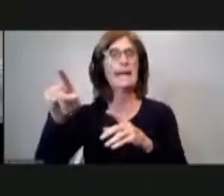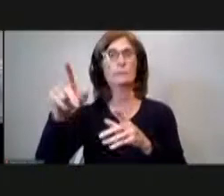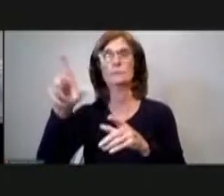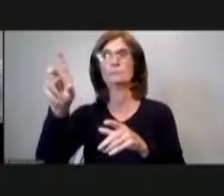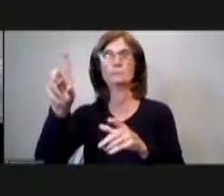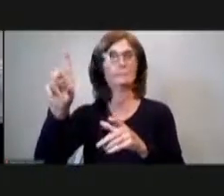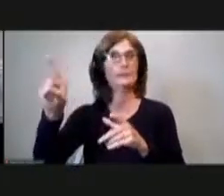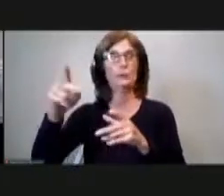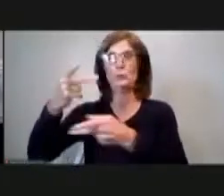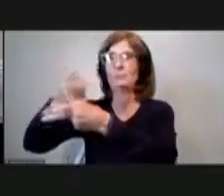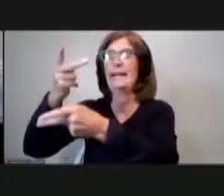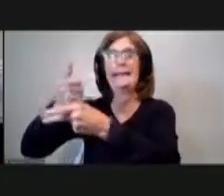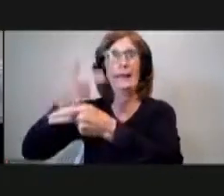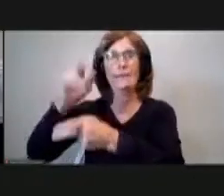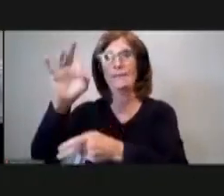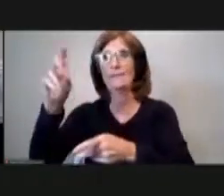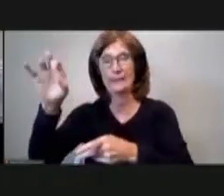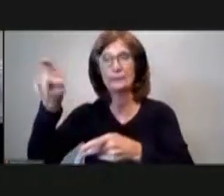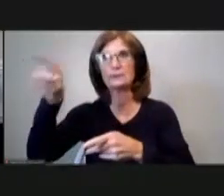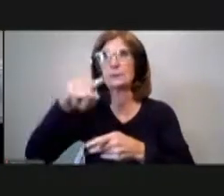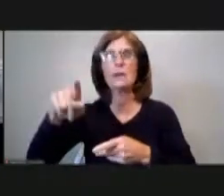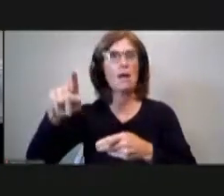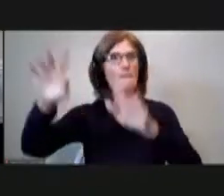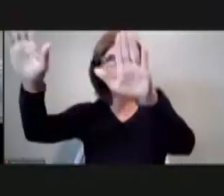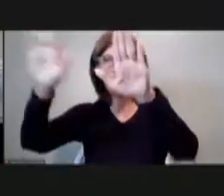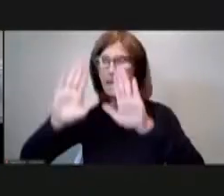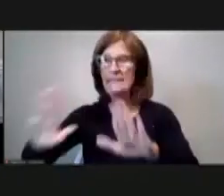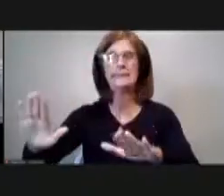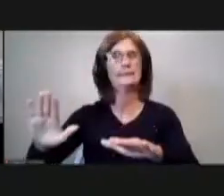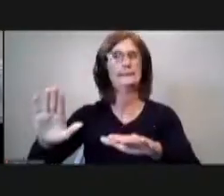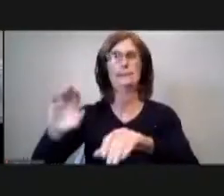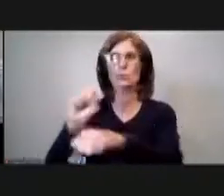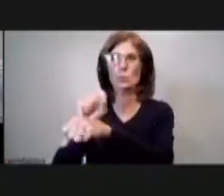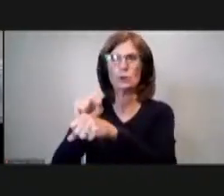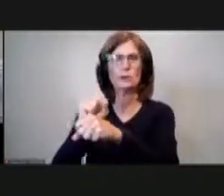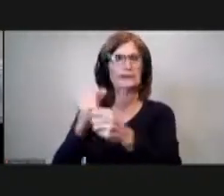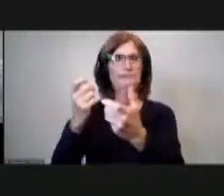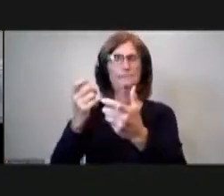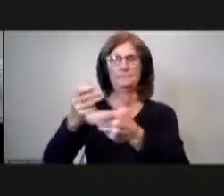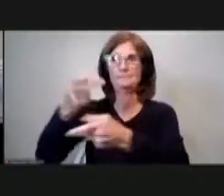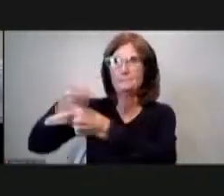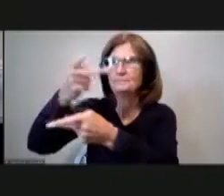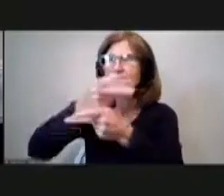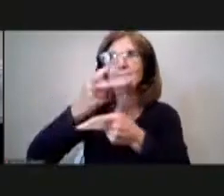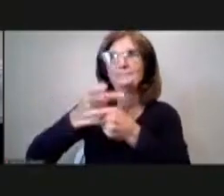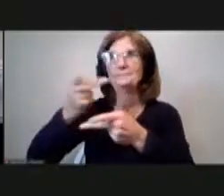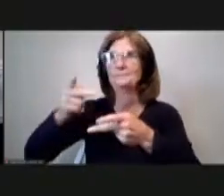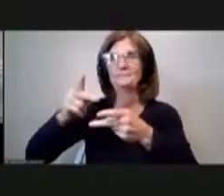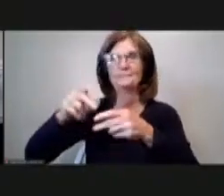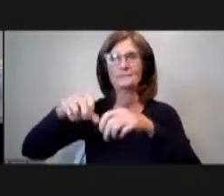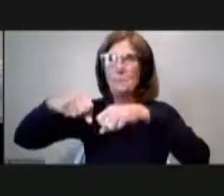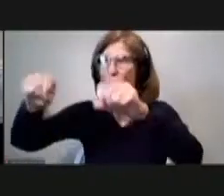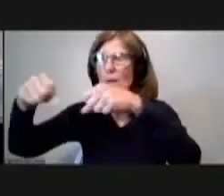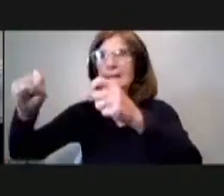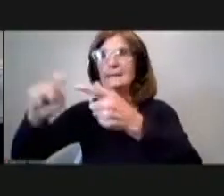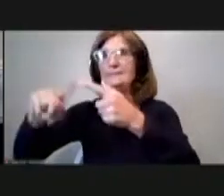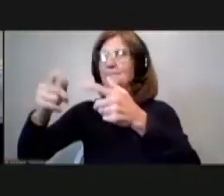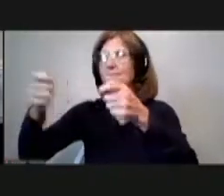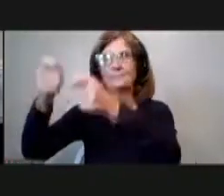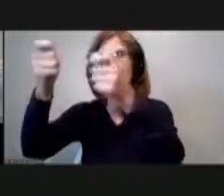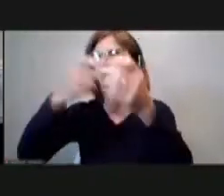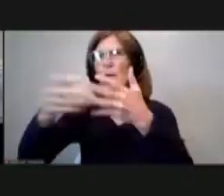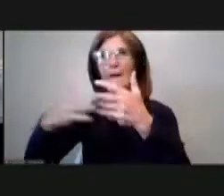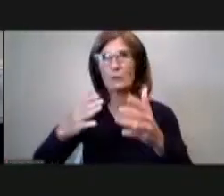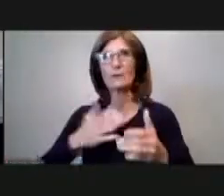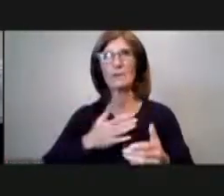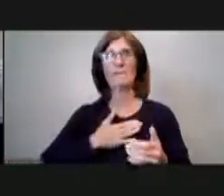i can't say enough about the incredible work that they do um with what i my opinion um you know sometimes subpar